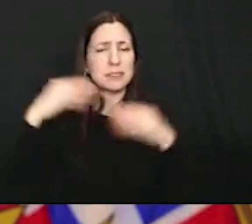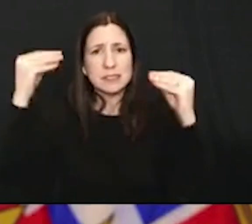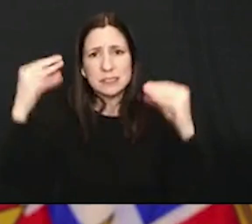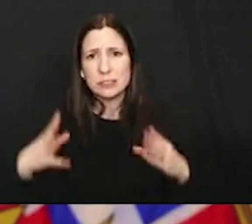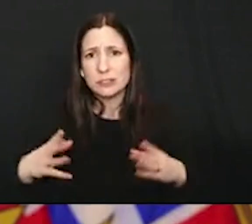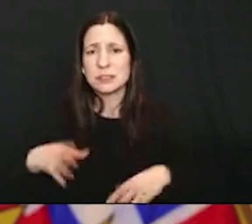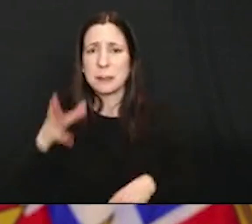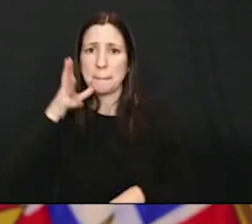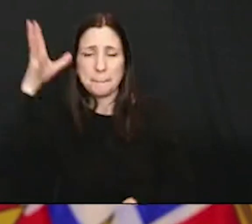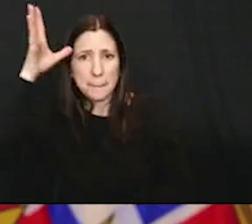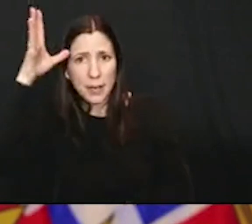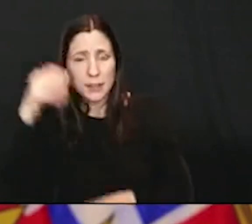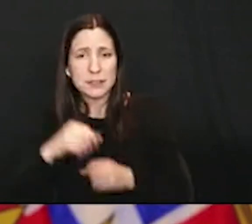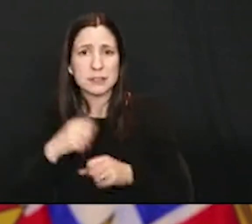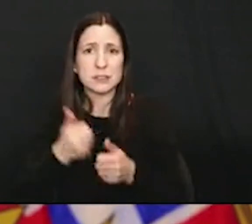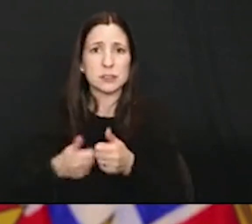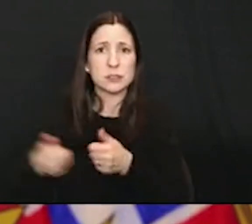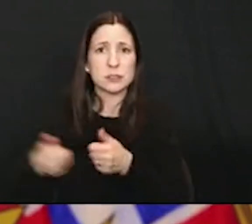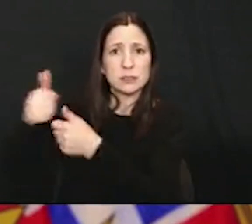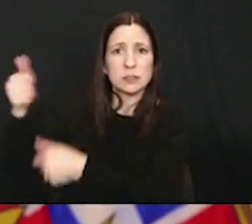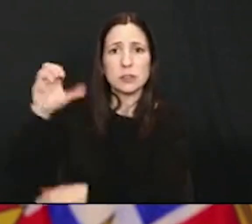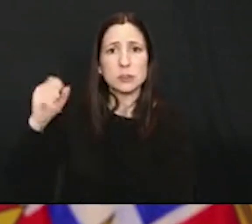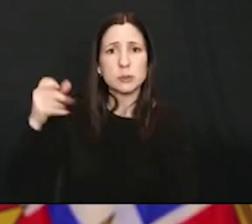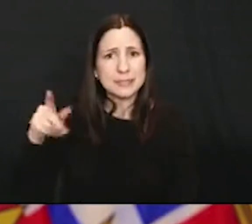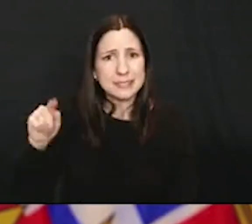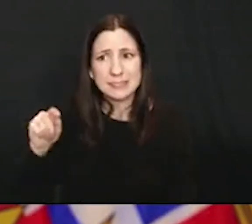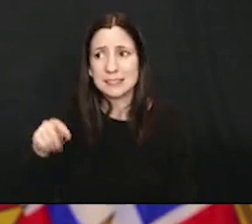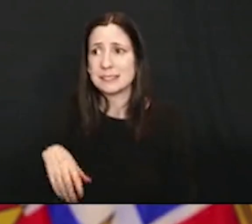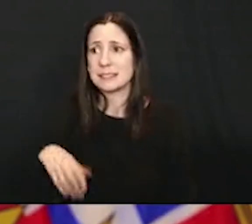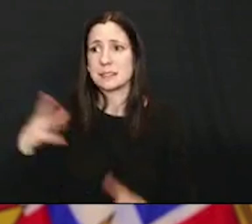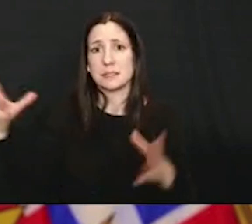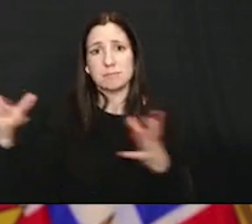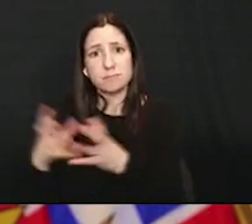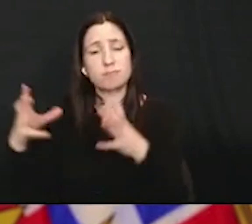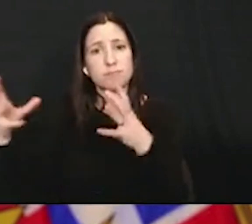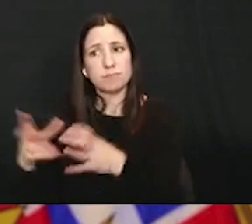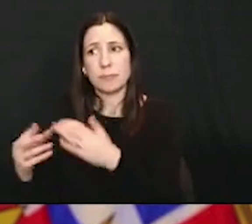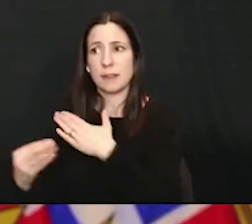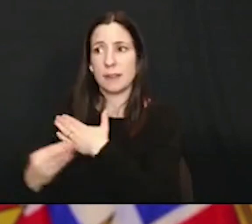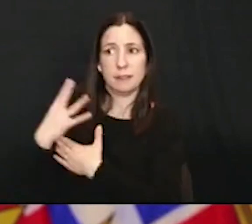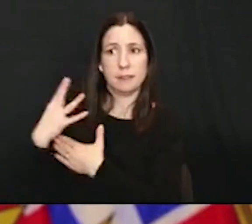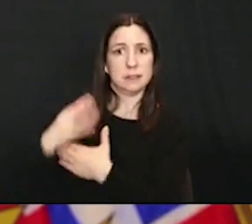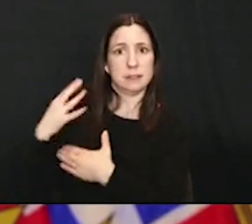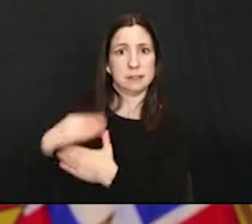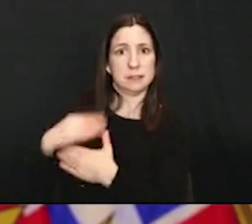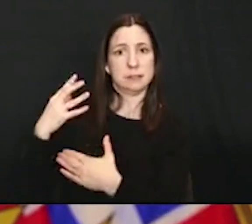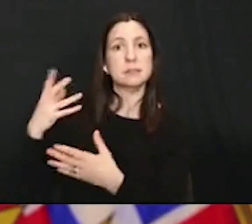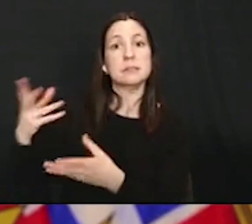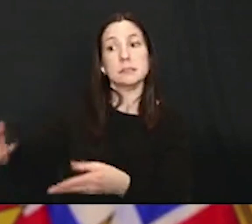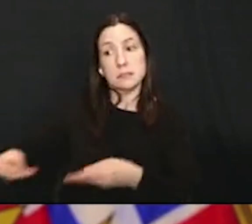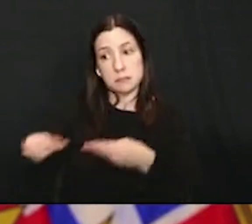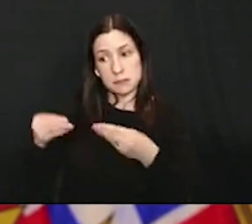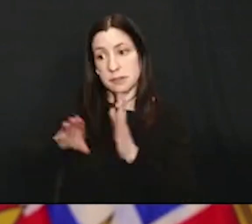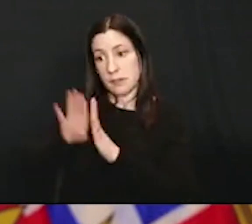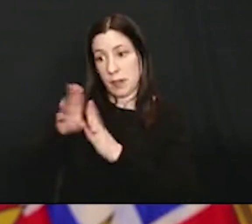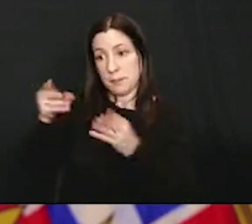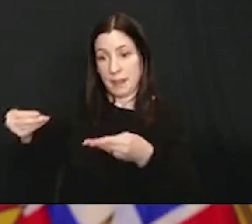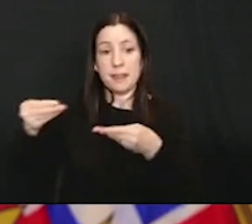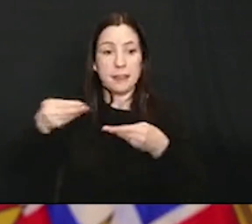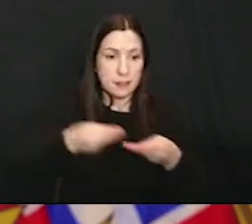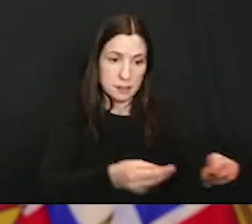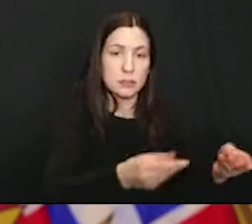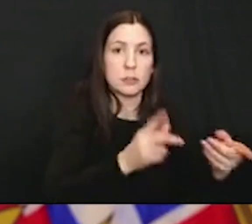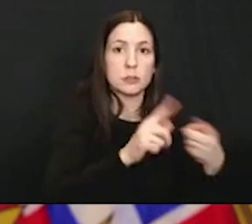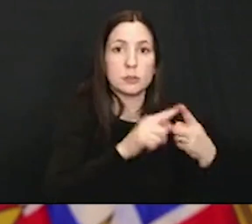They meet on a regular basis to develop the guidance and the advice that's given to individual schools. And then they